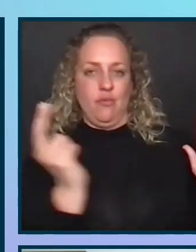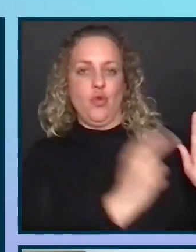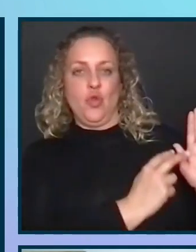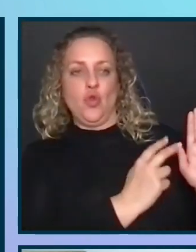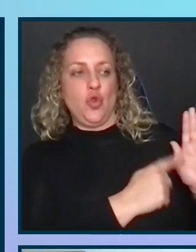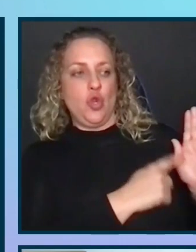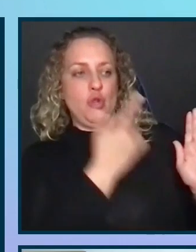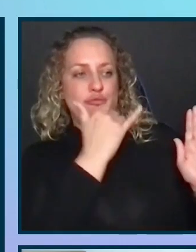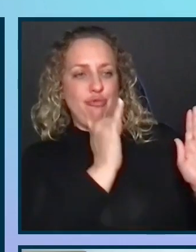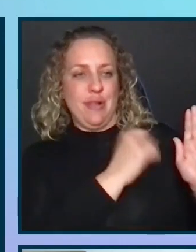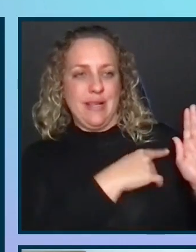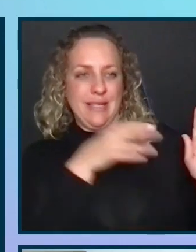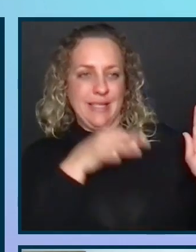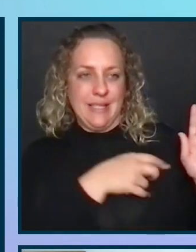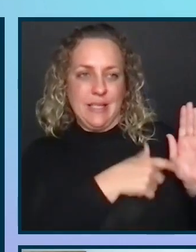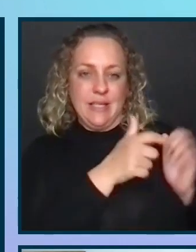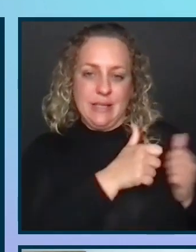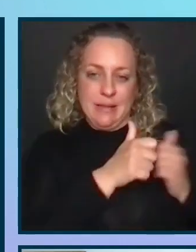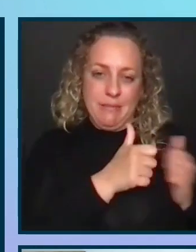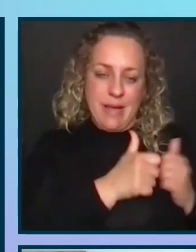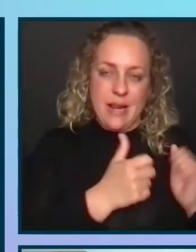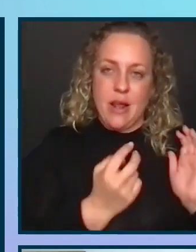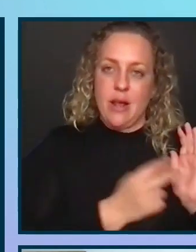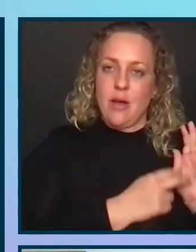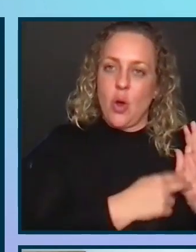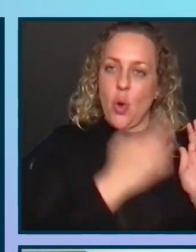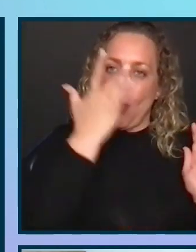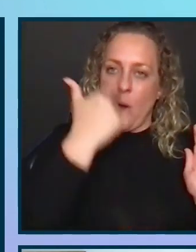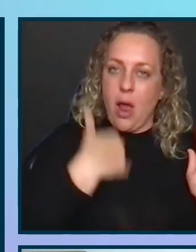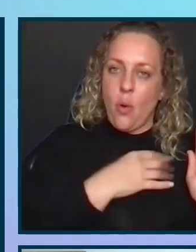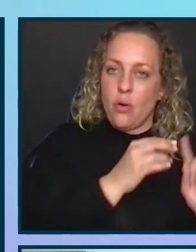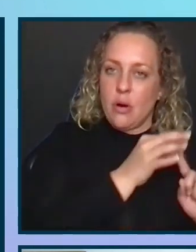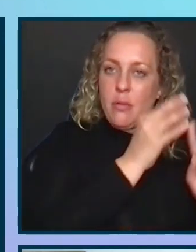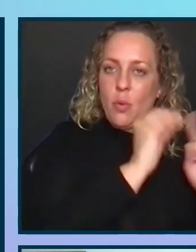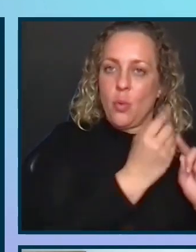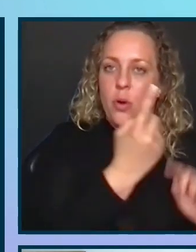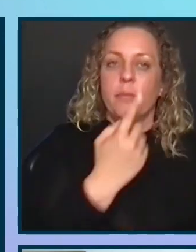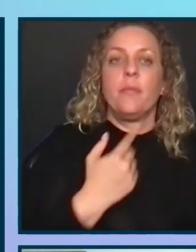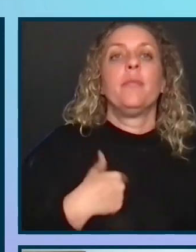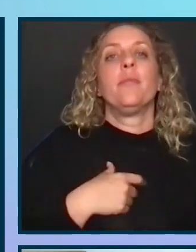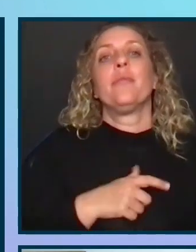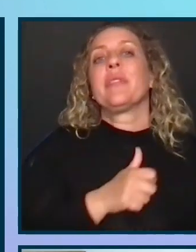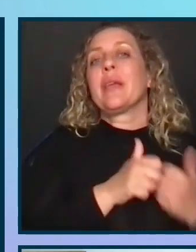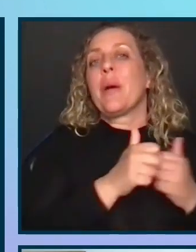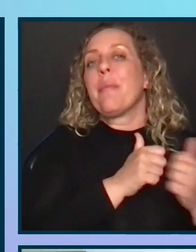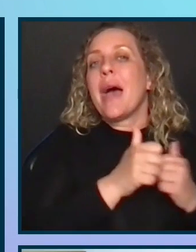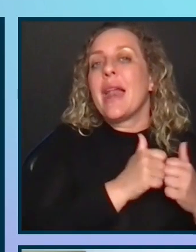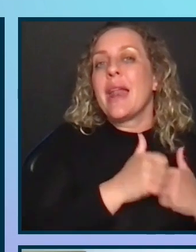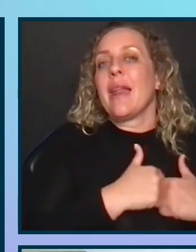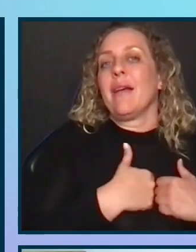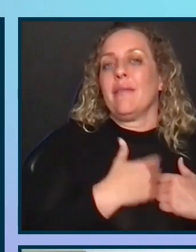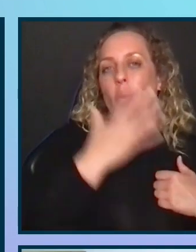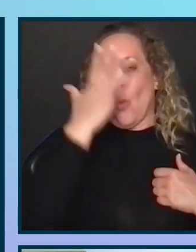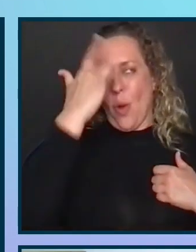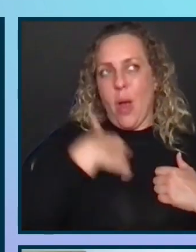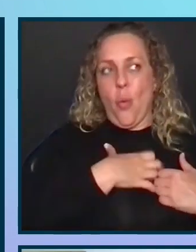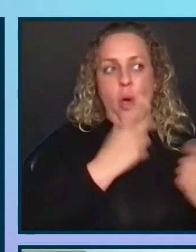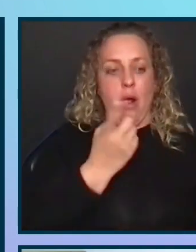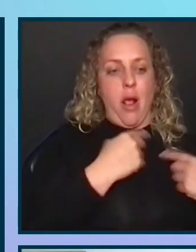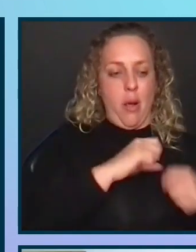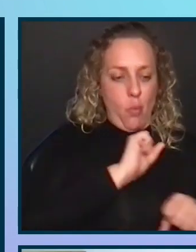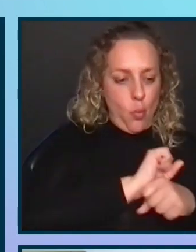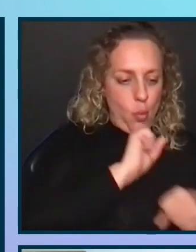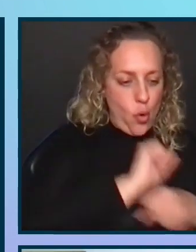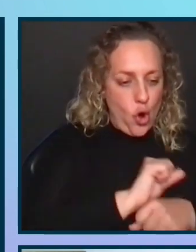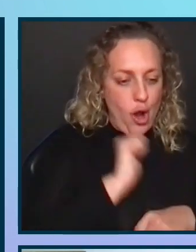the company. It determines its competitiveness. Purpose is the root of the company's existence. It gives people the reason to come to work